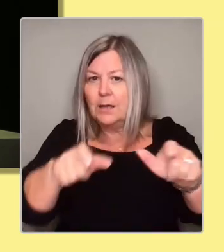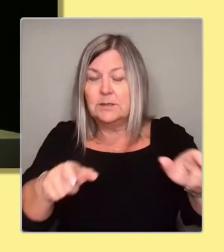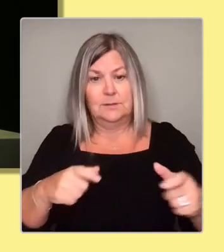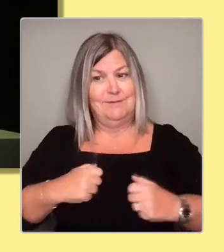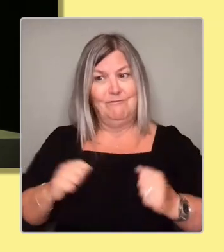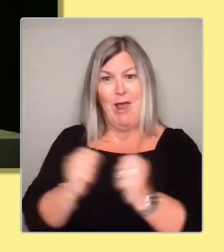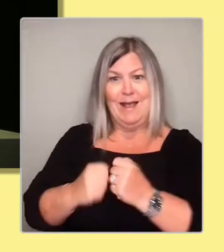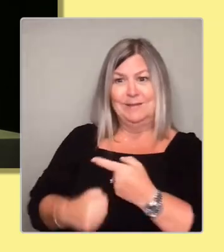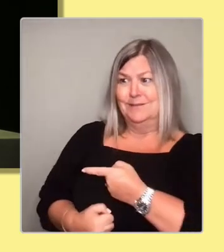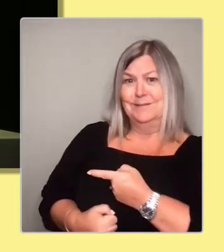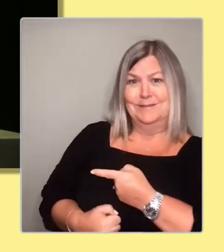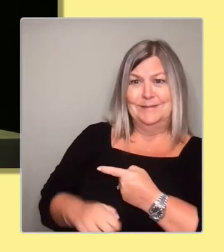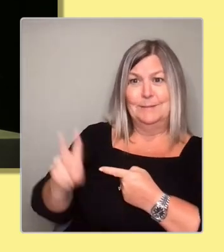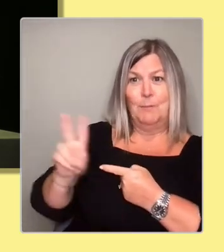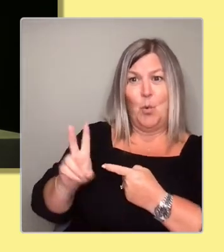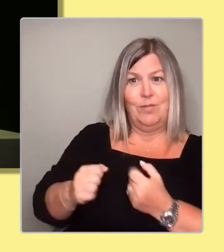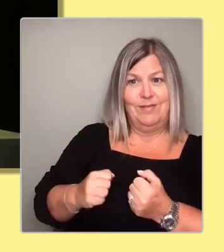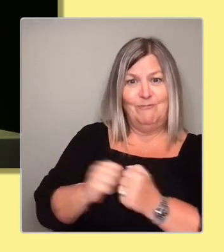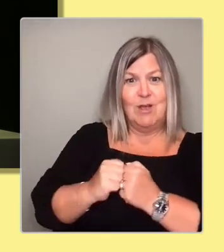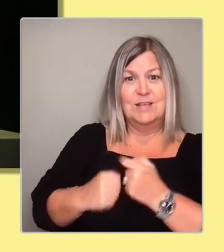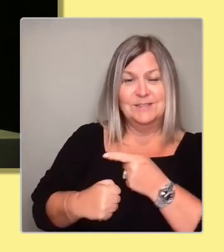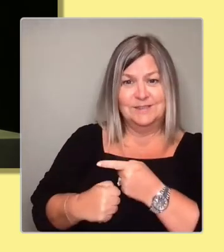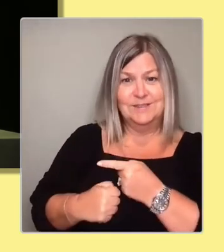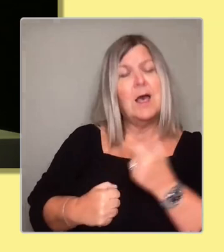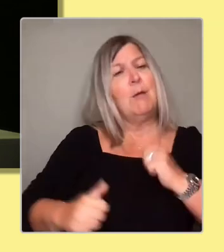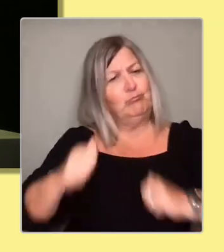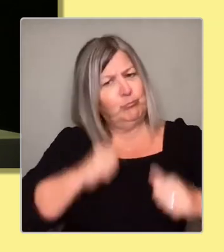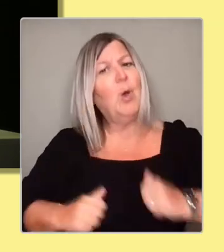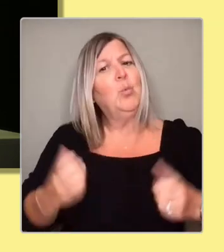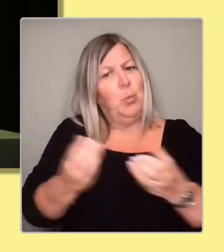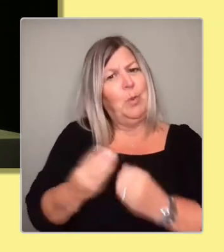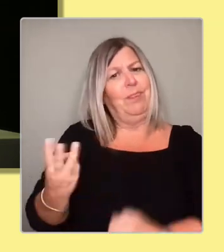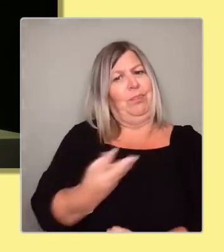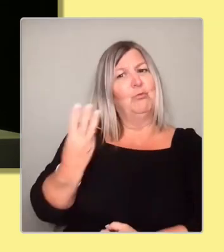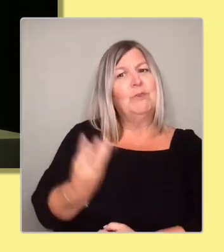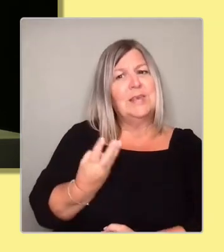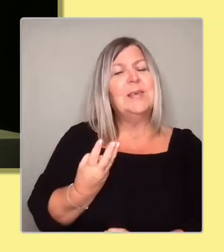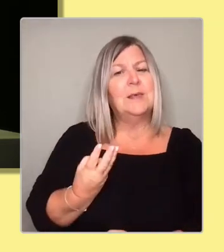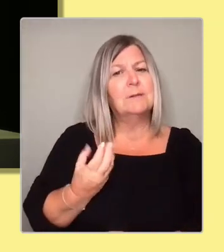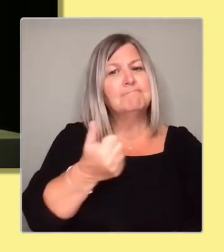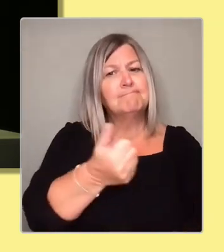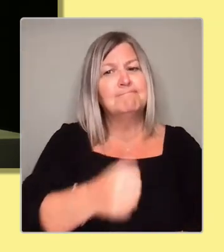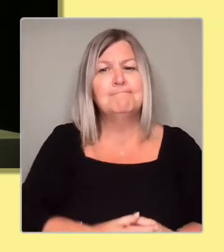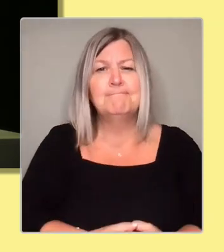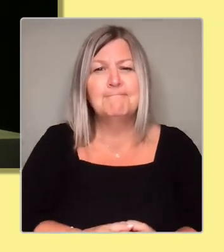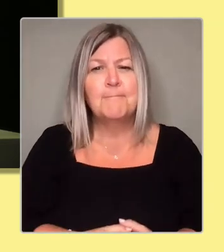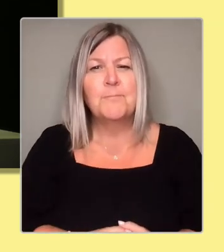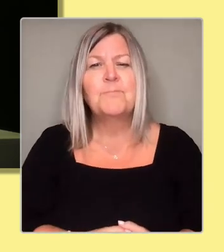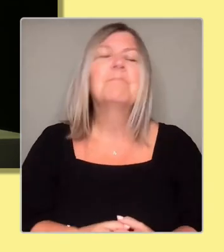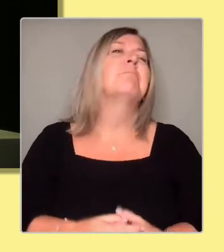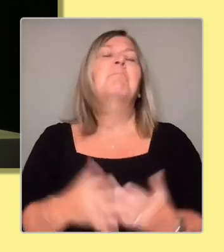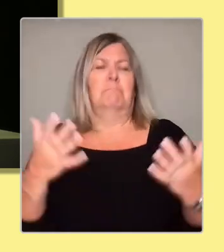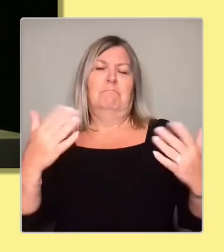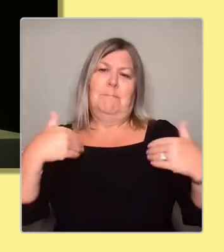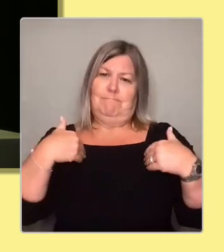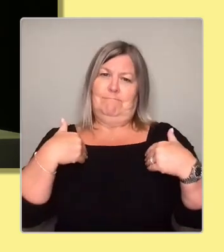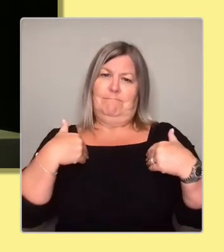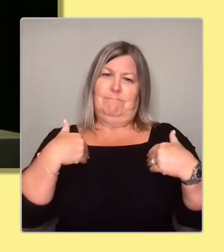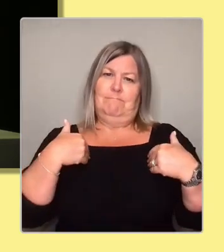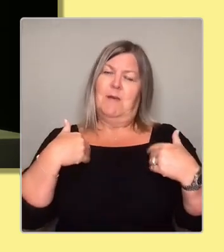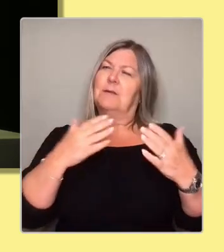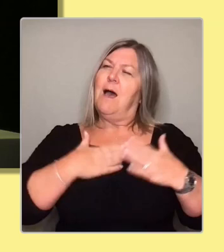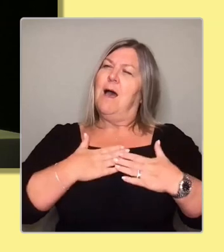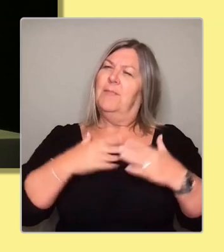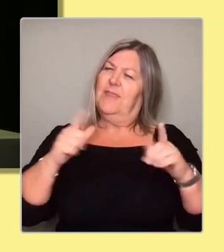and I'm proud to be in this race with them. Let me also say that I'm a son of this party. That's how I view myself. I